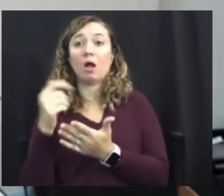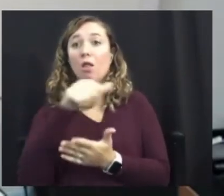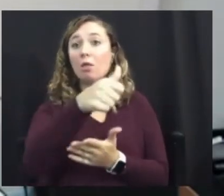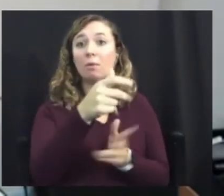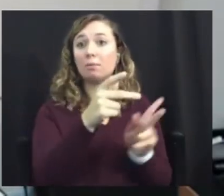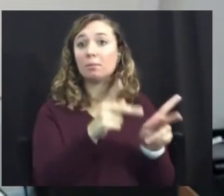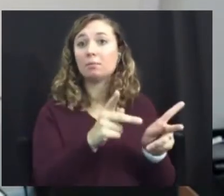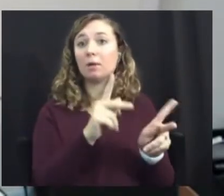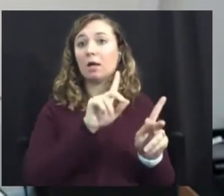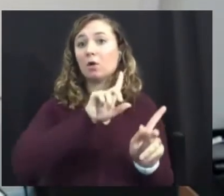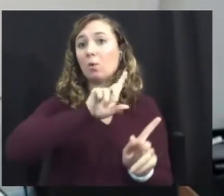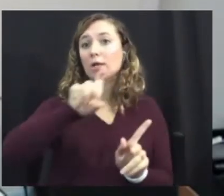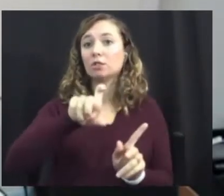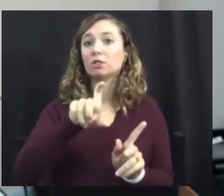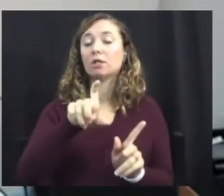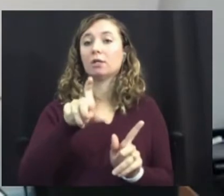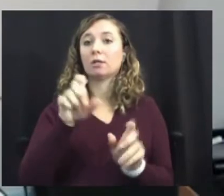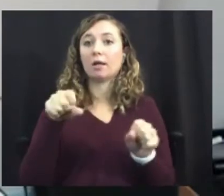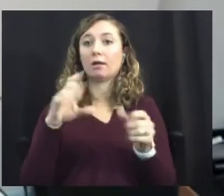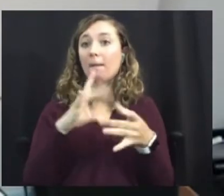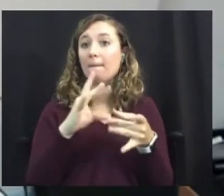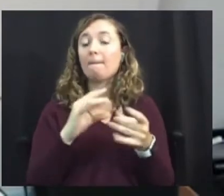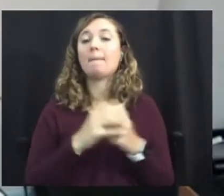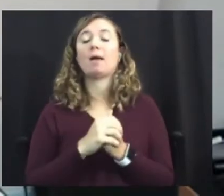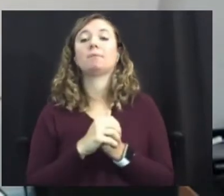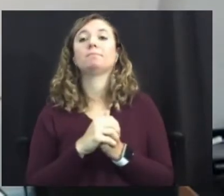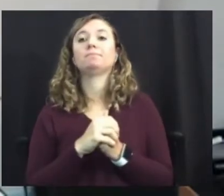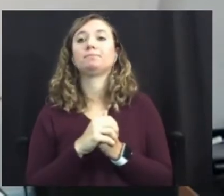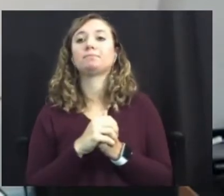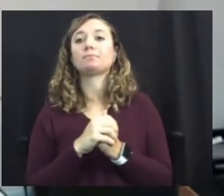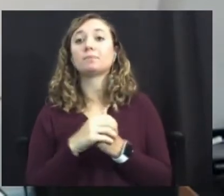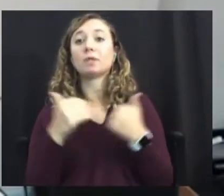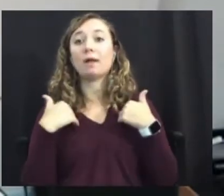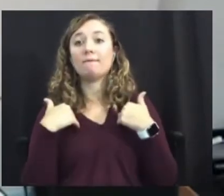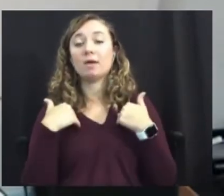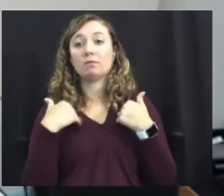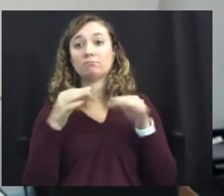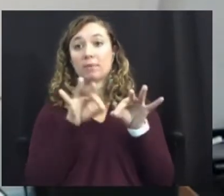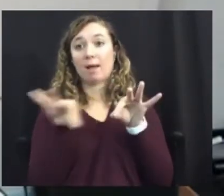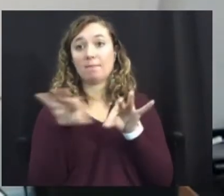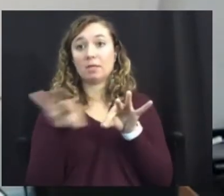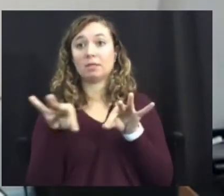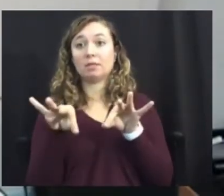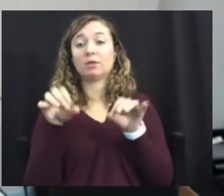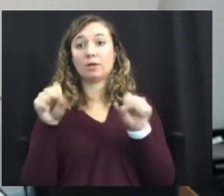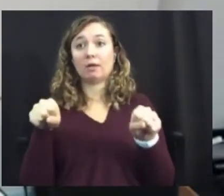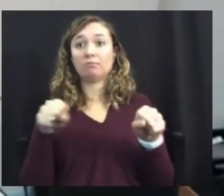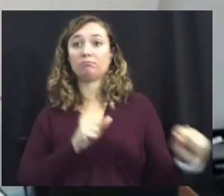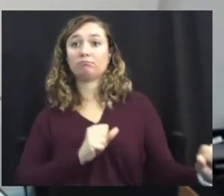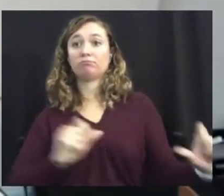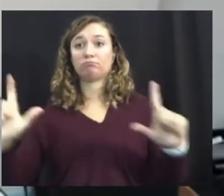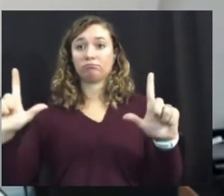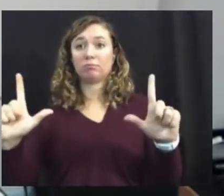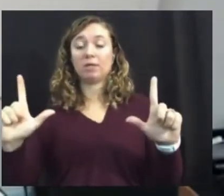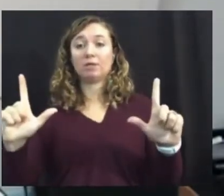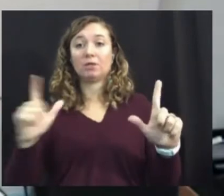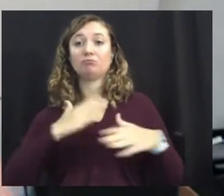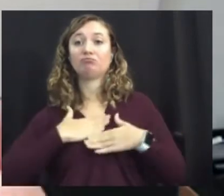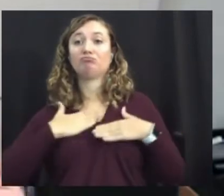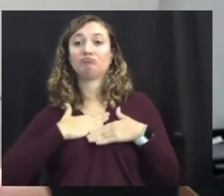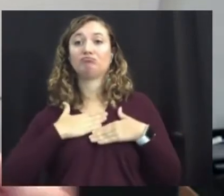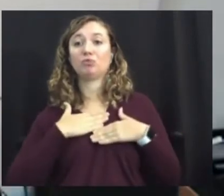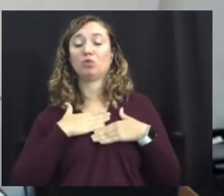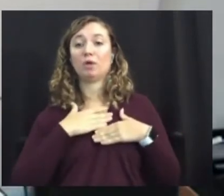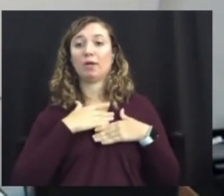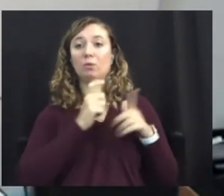available there. There is also live captioning. So feel free to open that up so that you can enjoy the ability